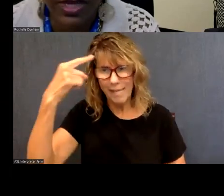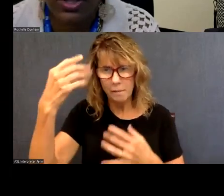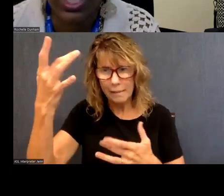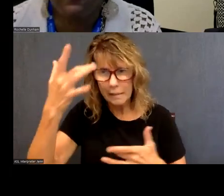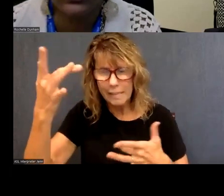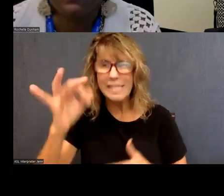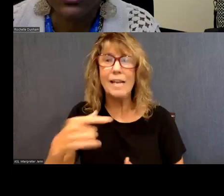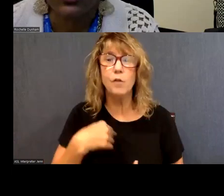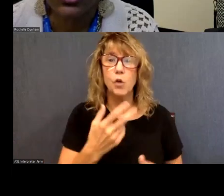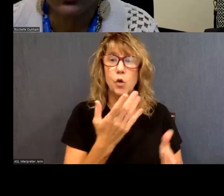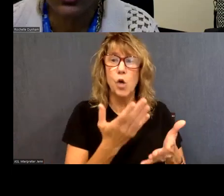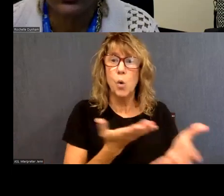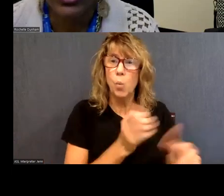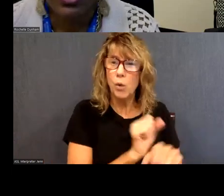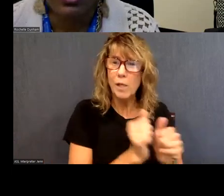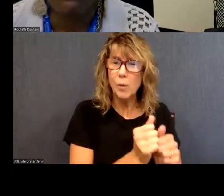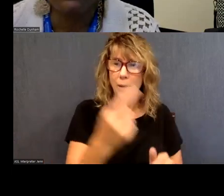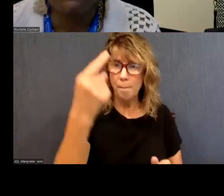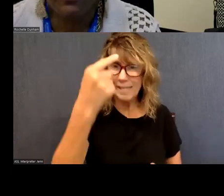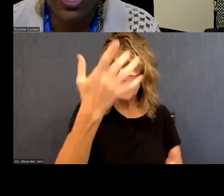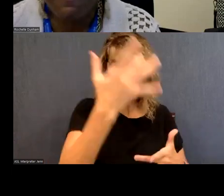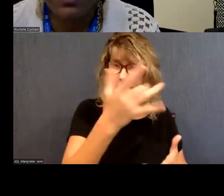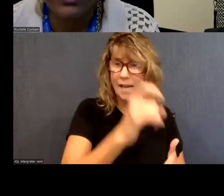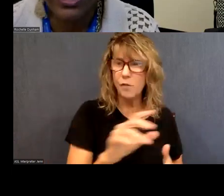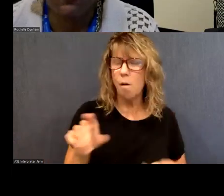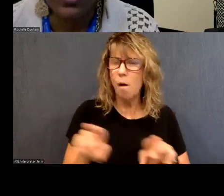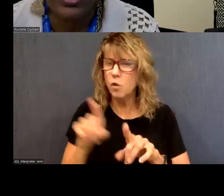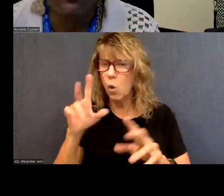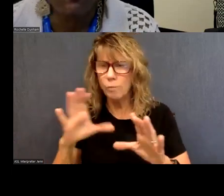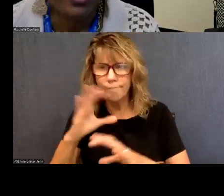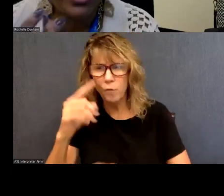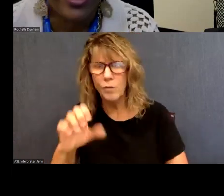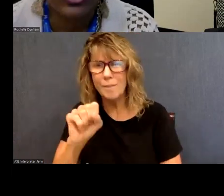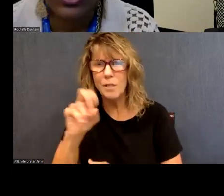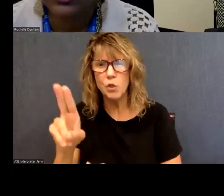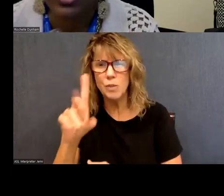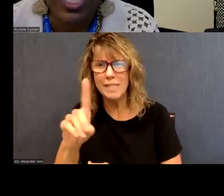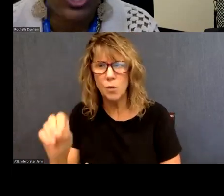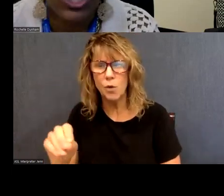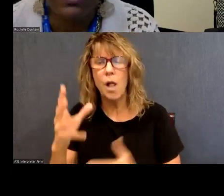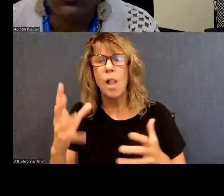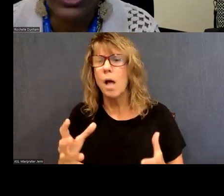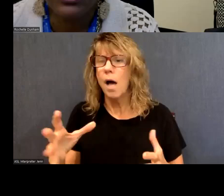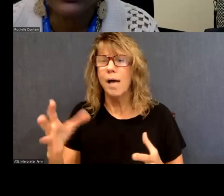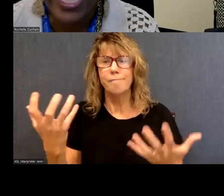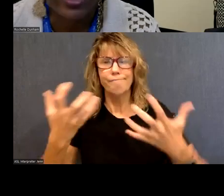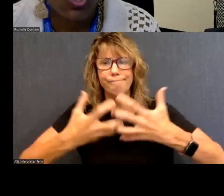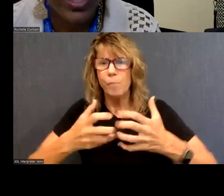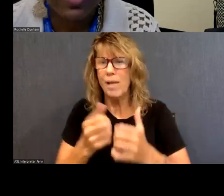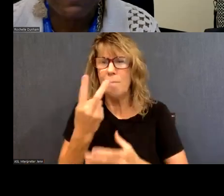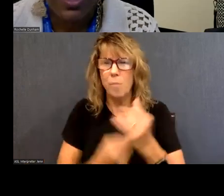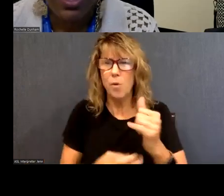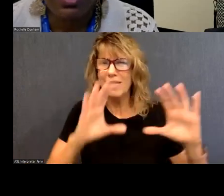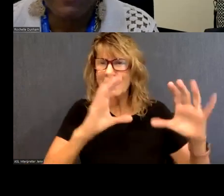conscientious about looking for substance use disorders. Um, there's a very complex interplay neurobiologically, psychologically between these